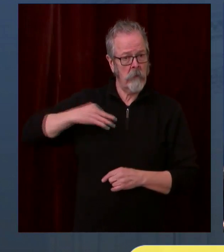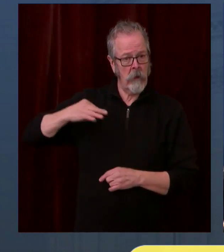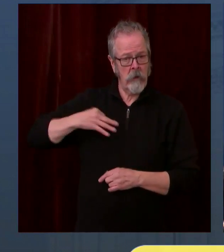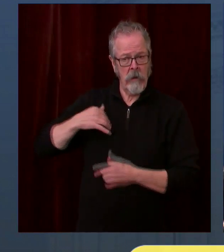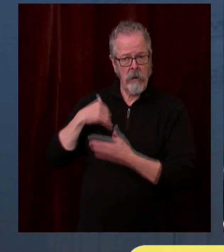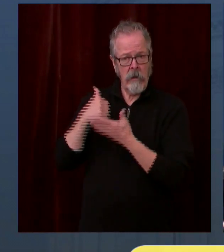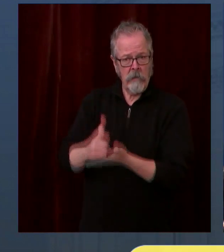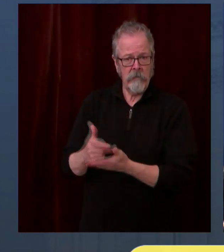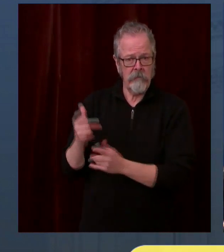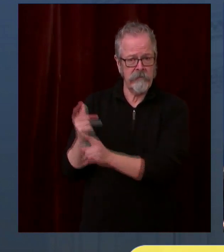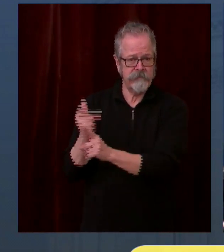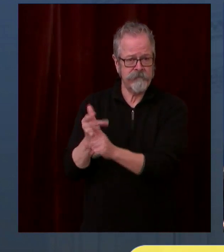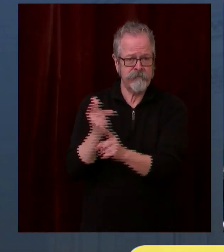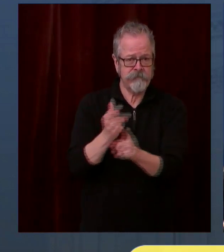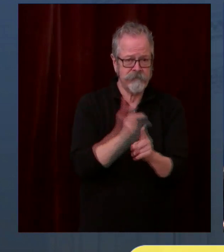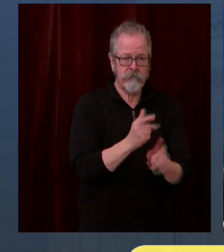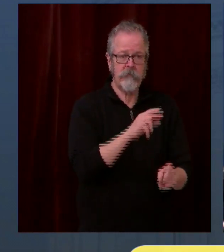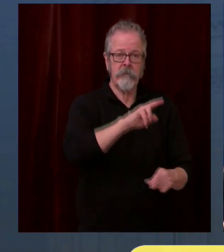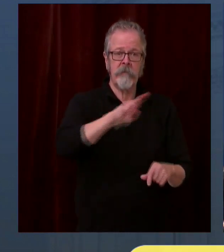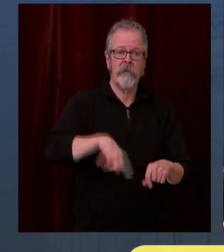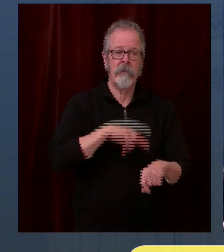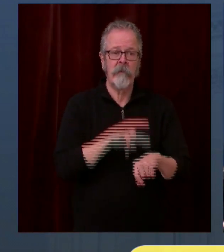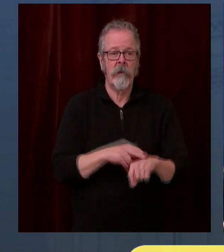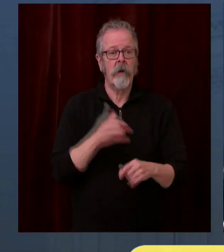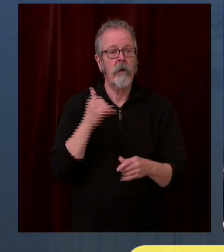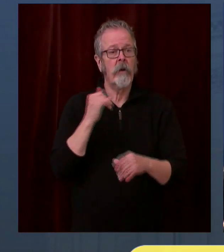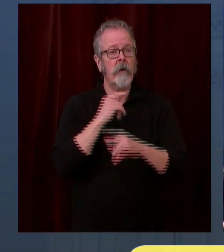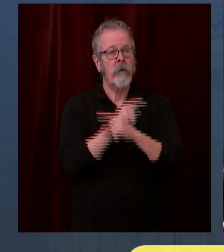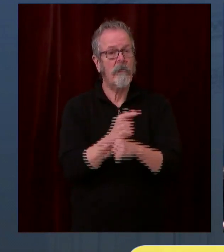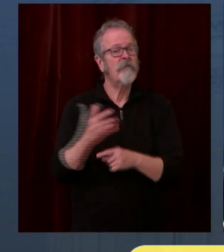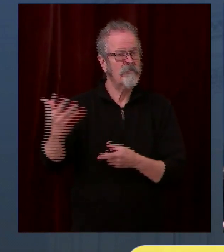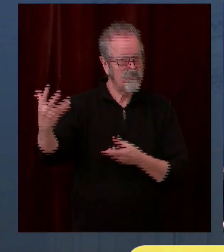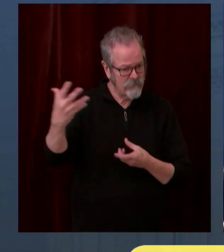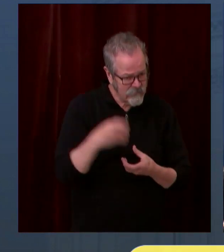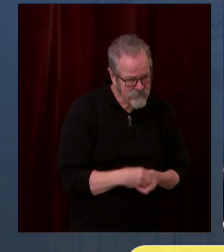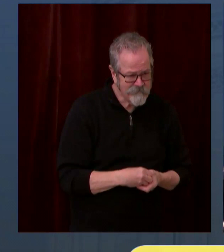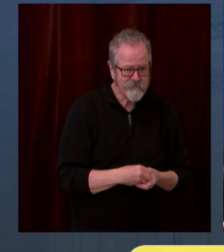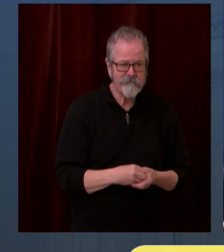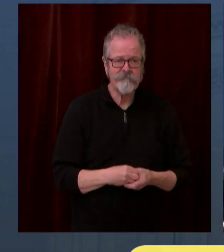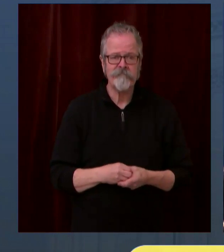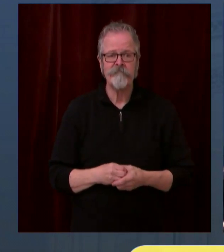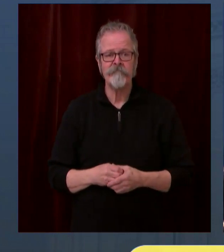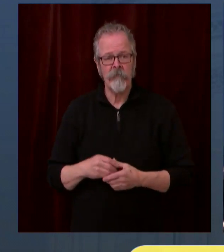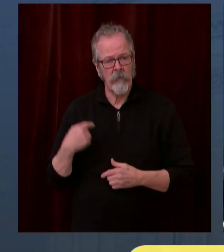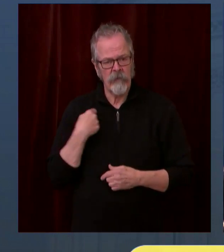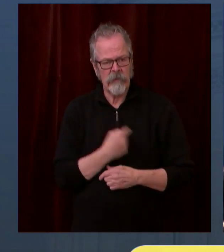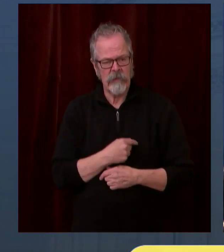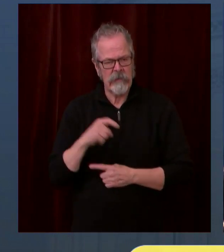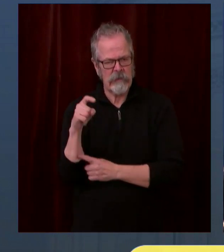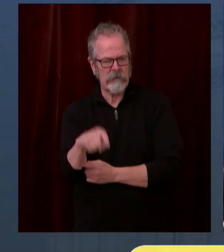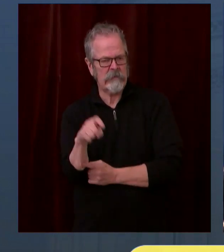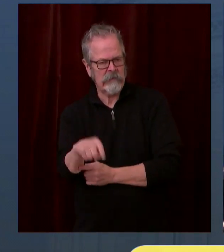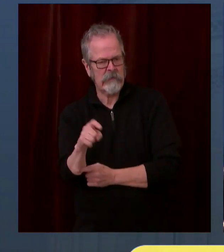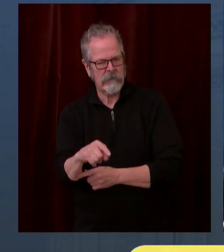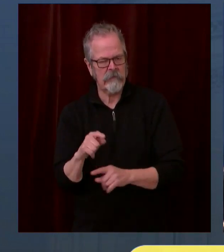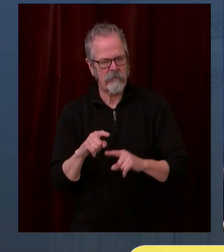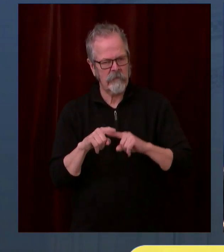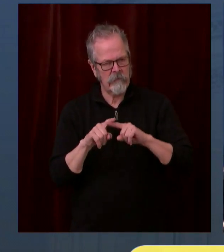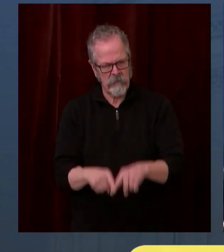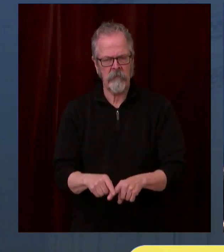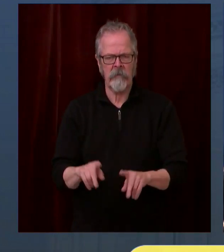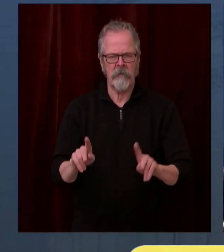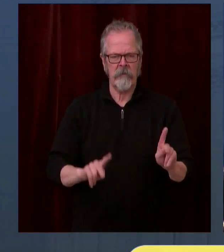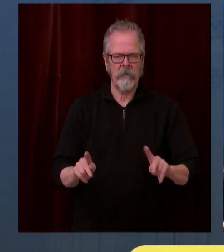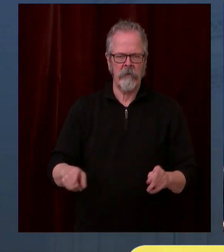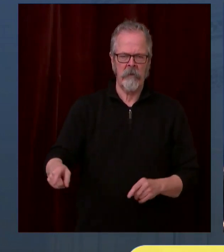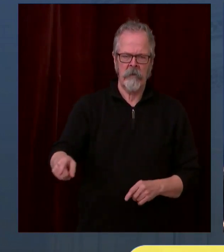we're going to put to work. So we need help in our partners, and we appreciate our partners. People in hospitals have been working really hard, and